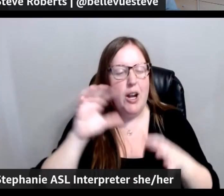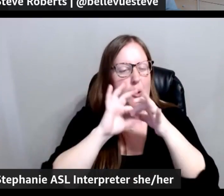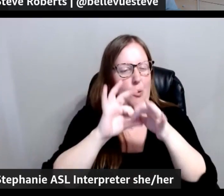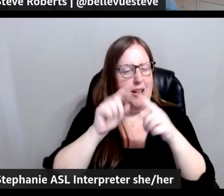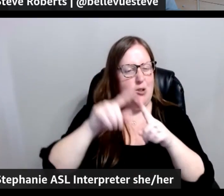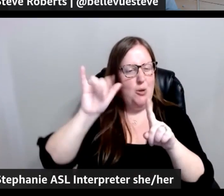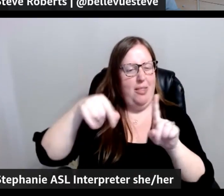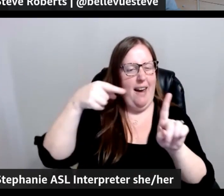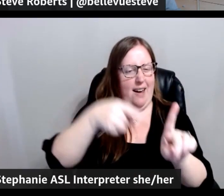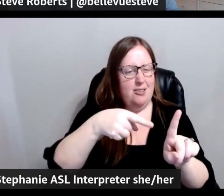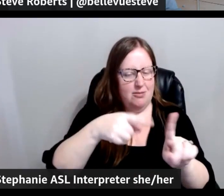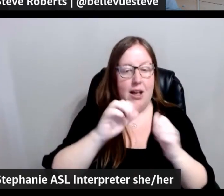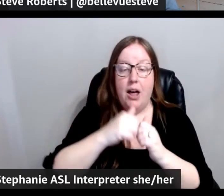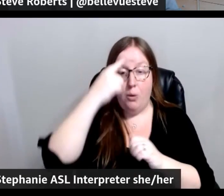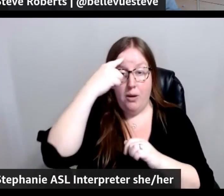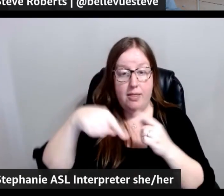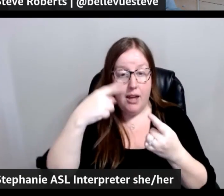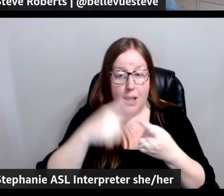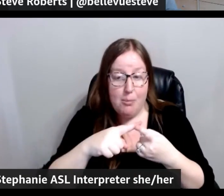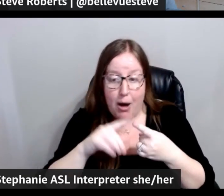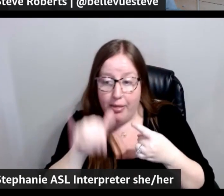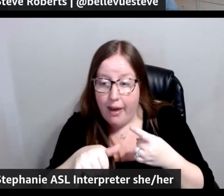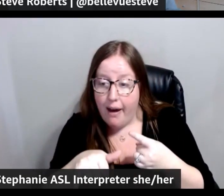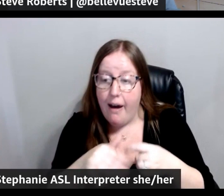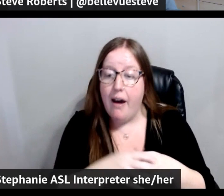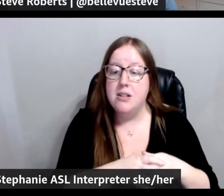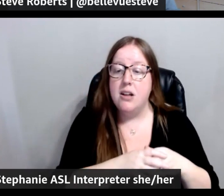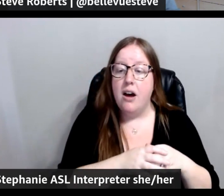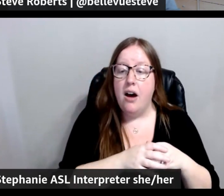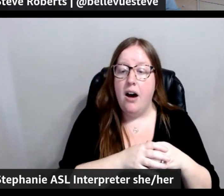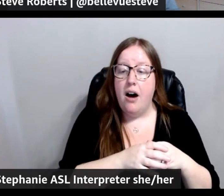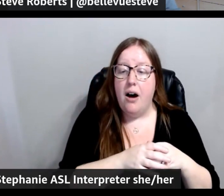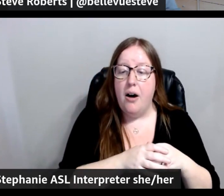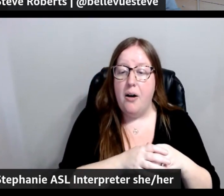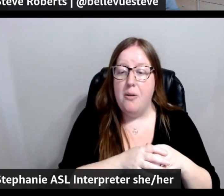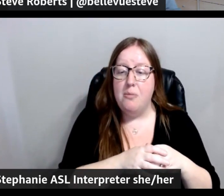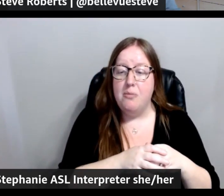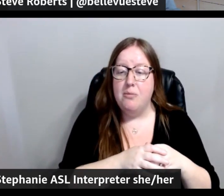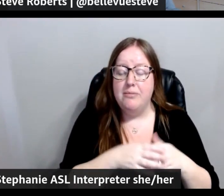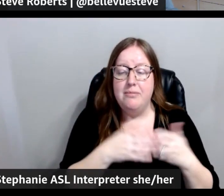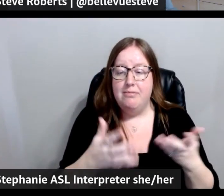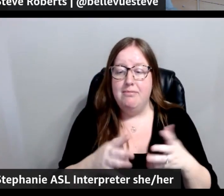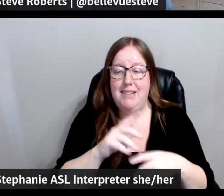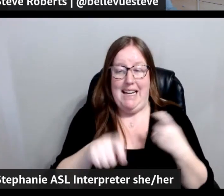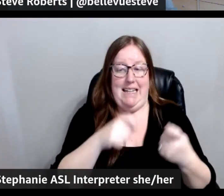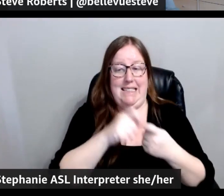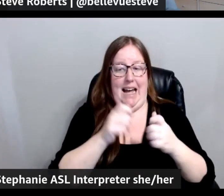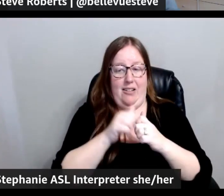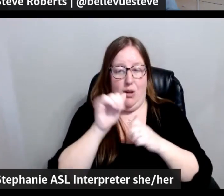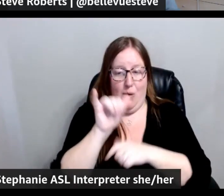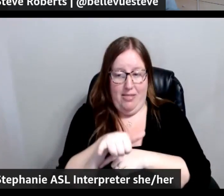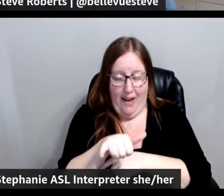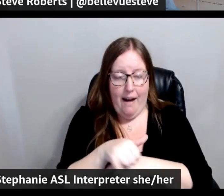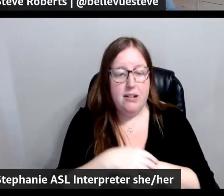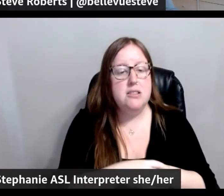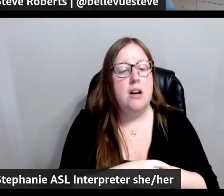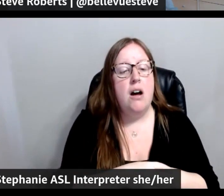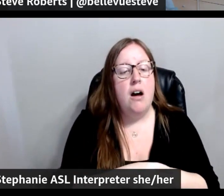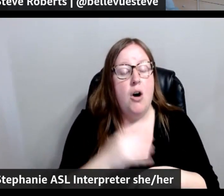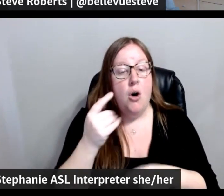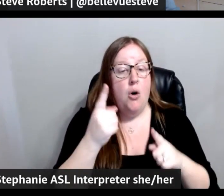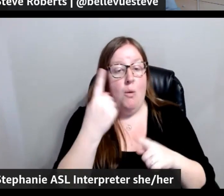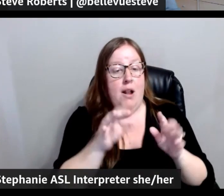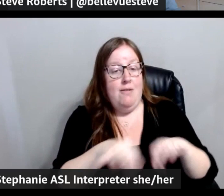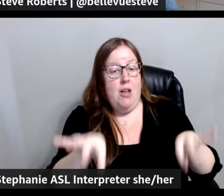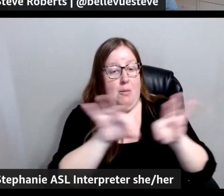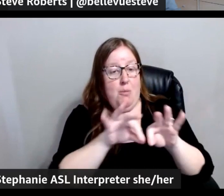were about how we're thinking about this and how we want to help our customers do exactly that. And one of the key elements of